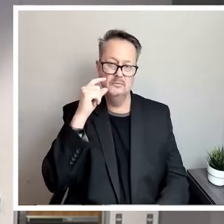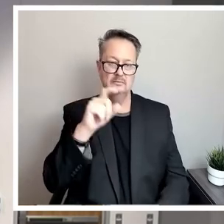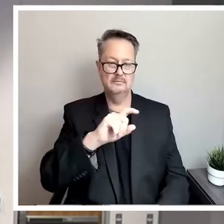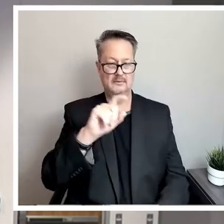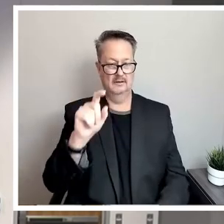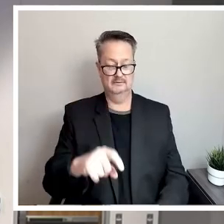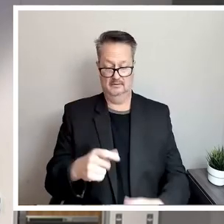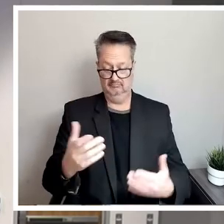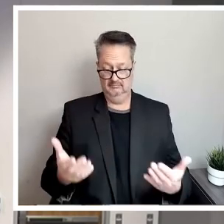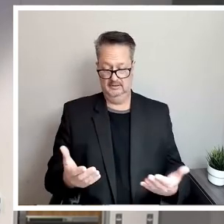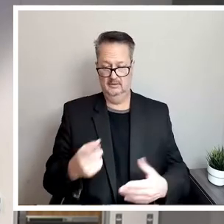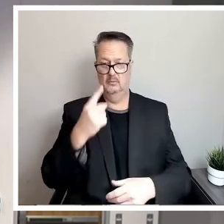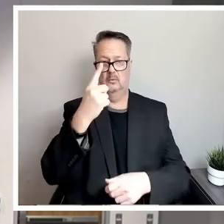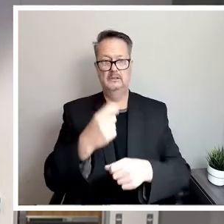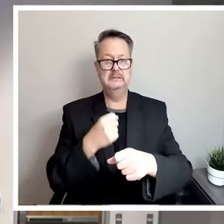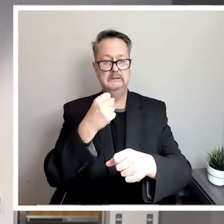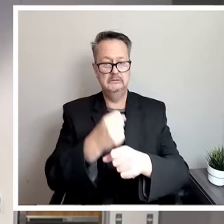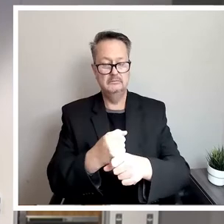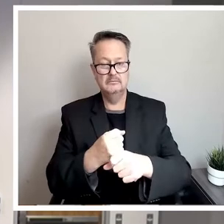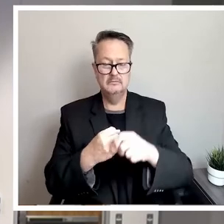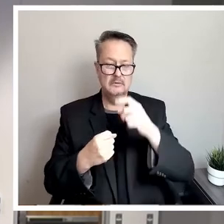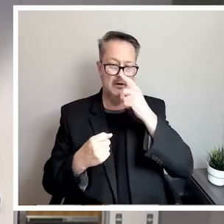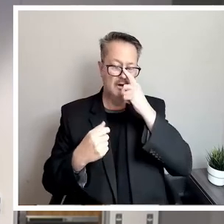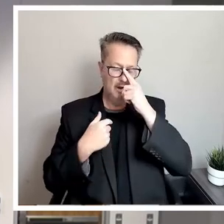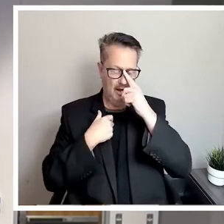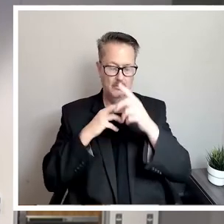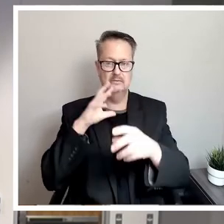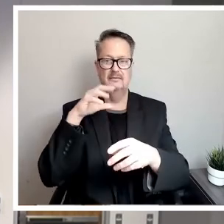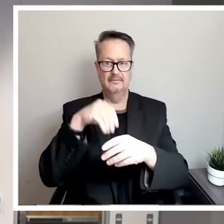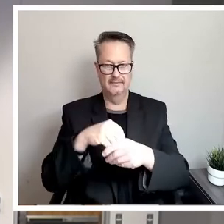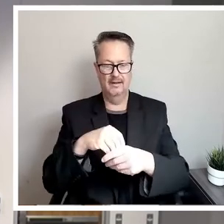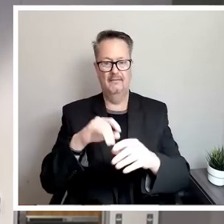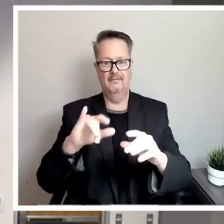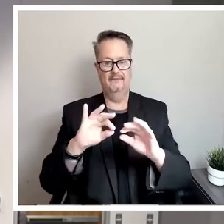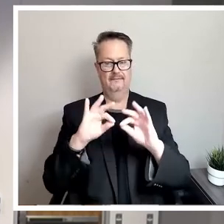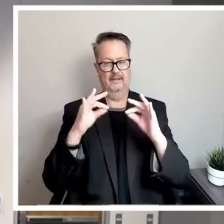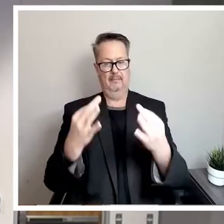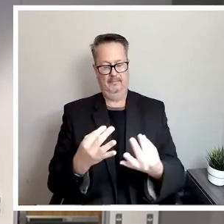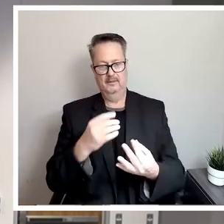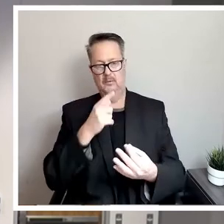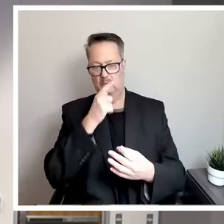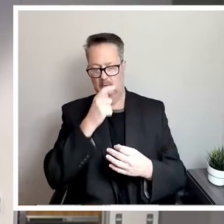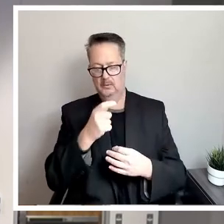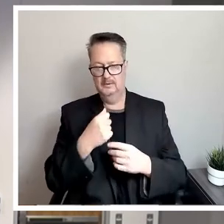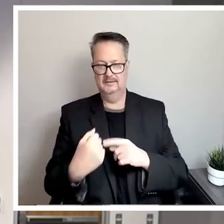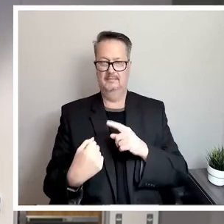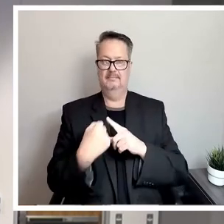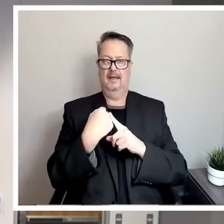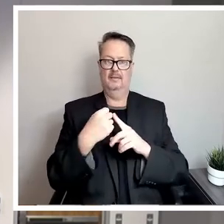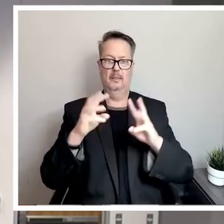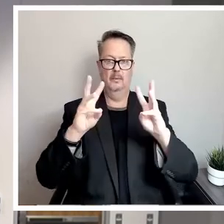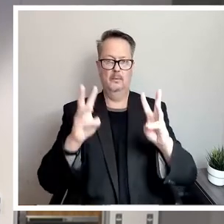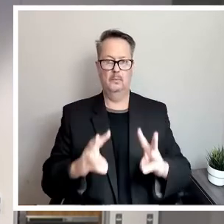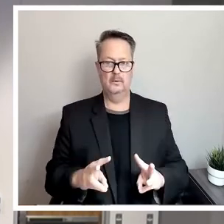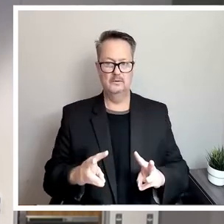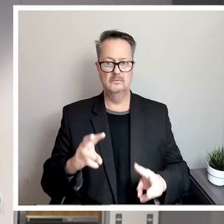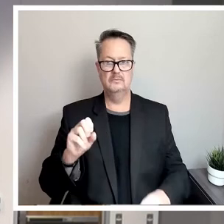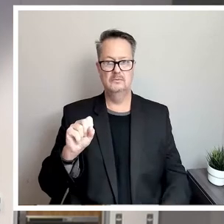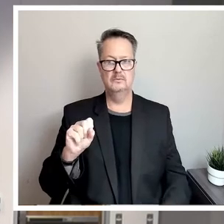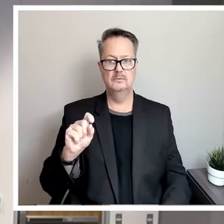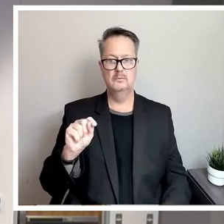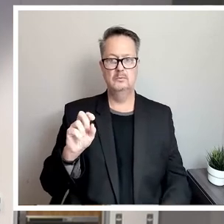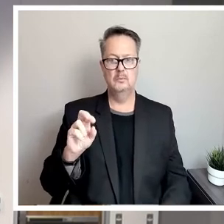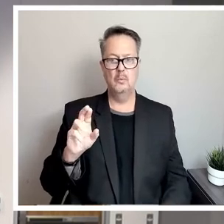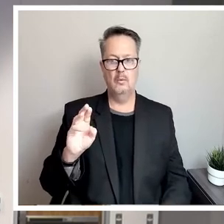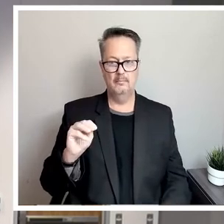been here a year. So I was part of a family that was affected by the winter storm. I was out